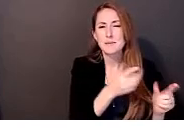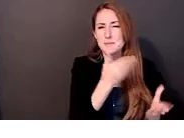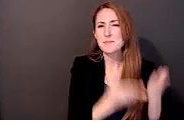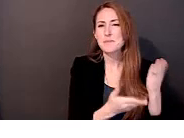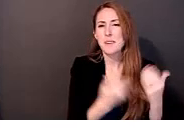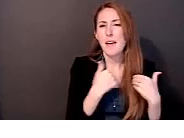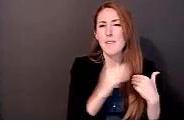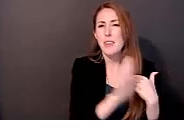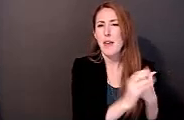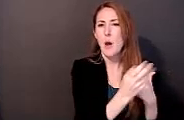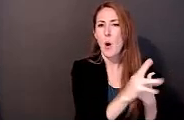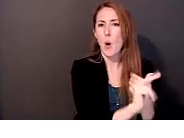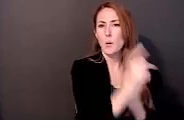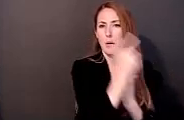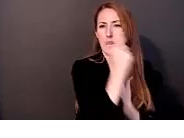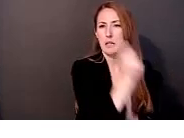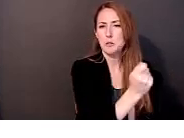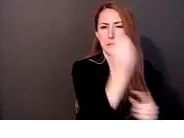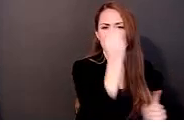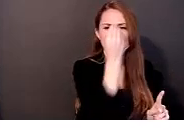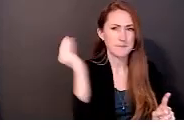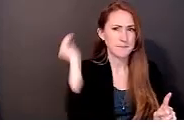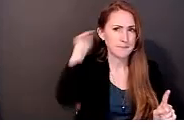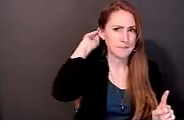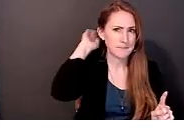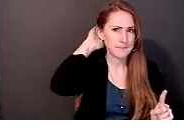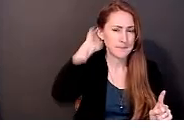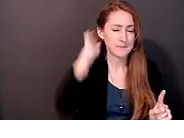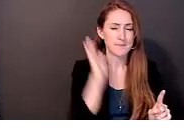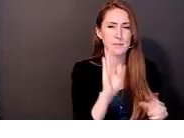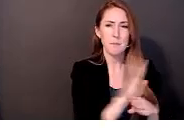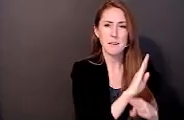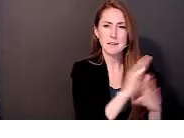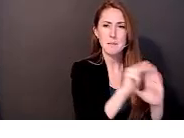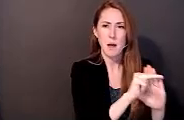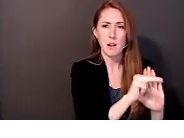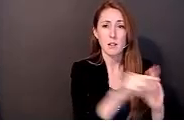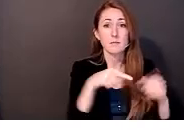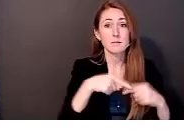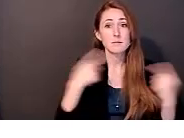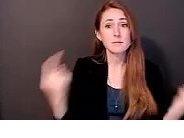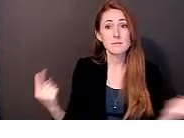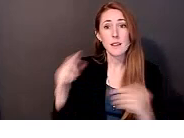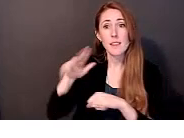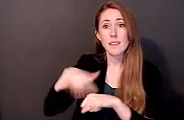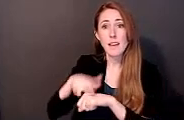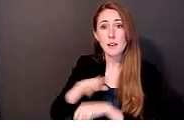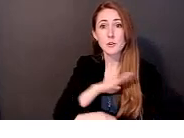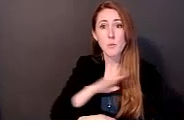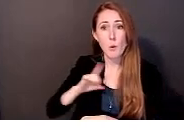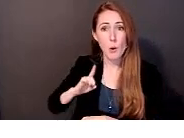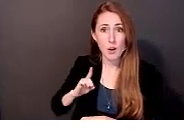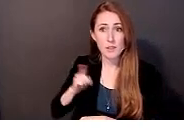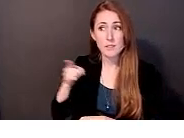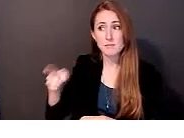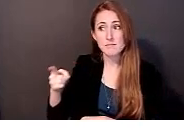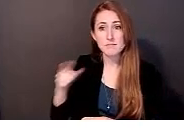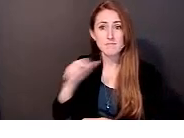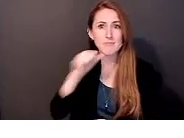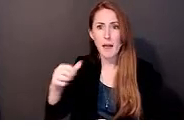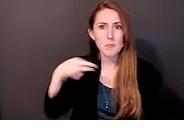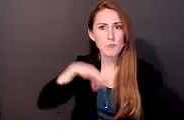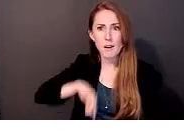self-interest in mind. It's the business model, right? And in contrast, the National Board for Health and Wellness Coaching is a non-profit